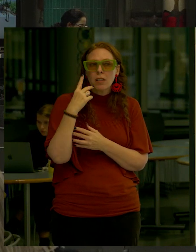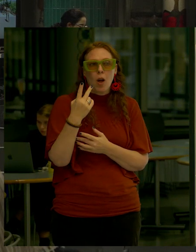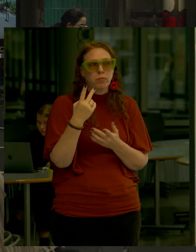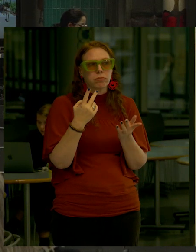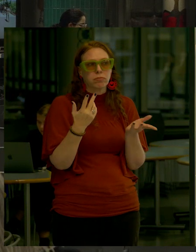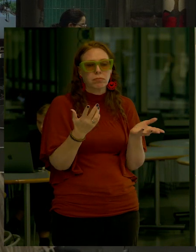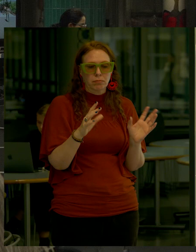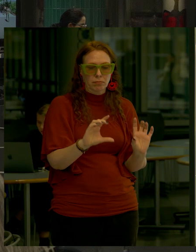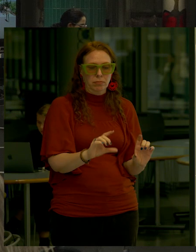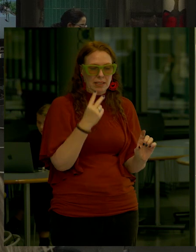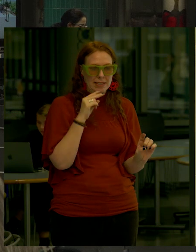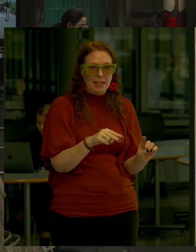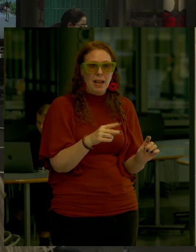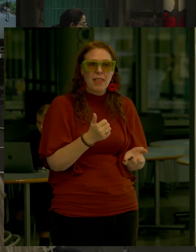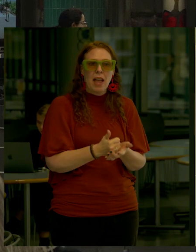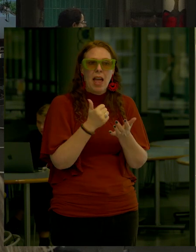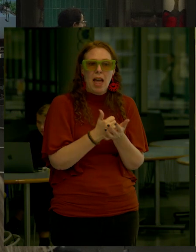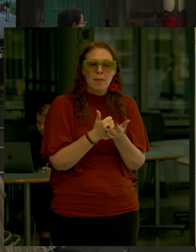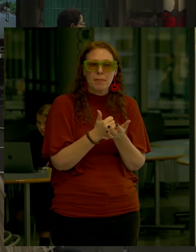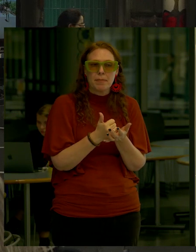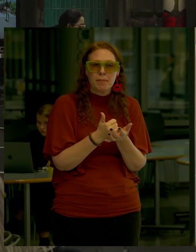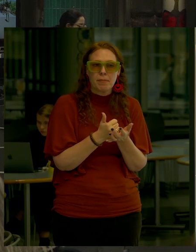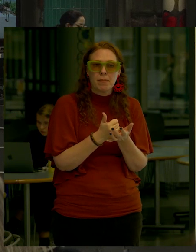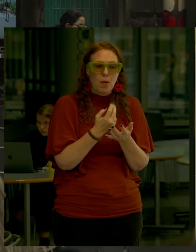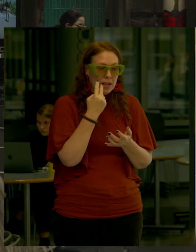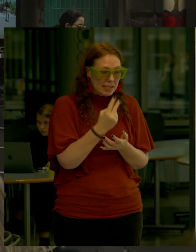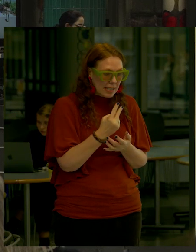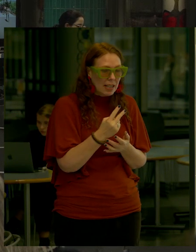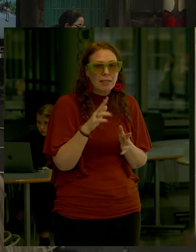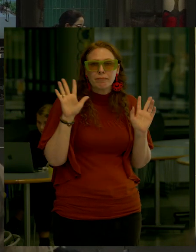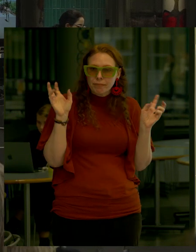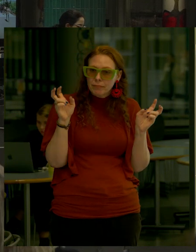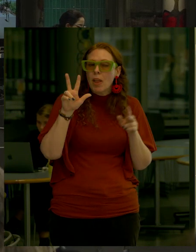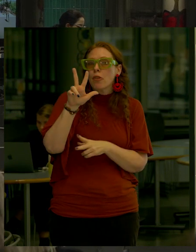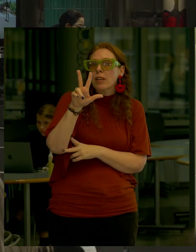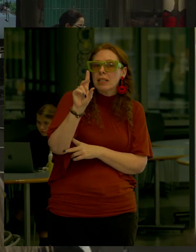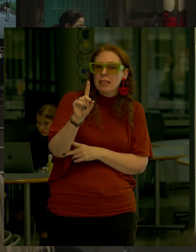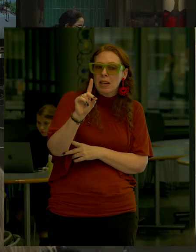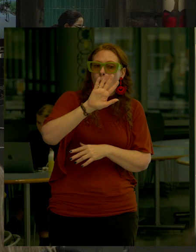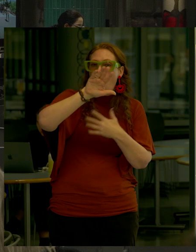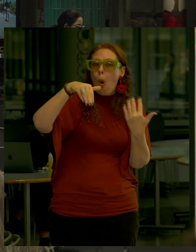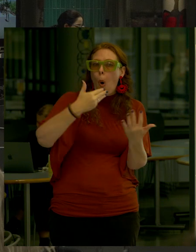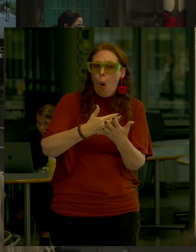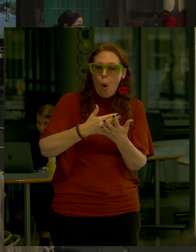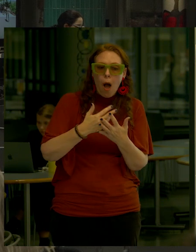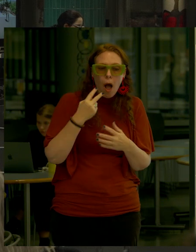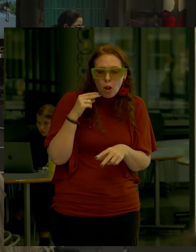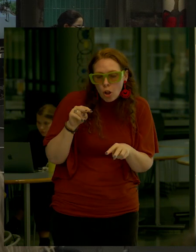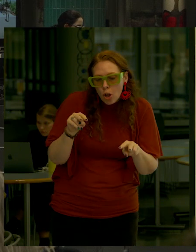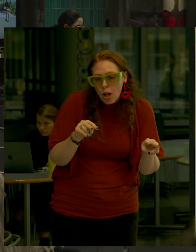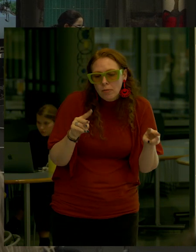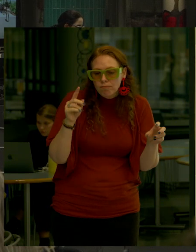call earlier on Wagner Park I think it would help a great deal if we could see a three-dimensional hole And be able to